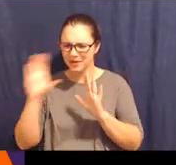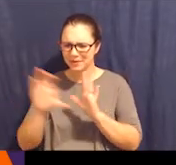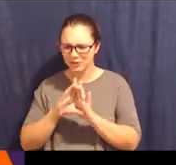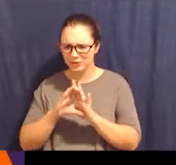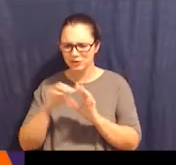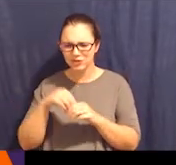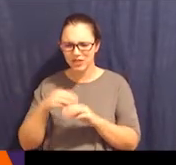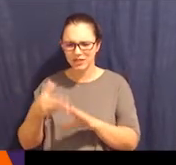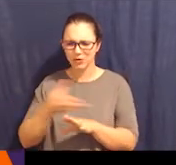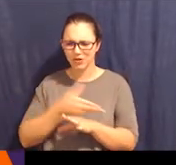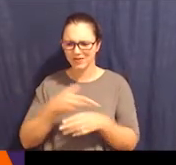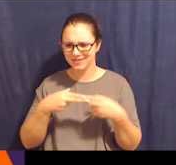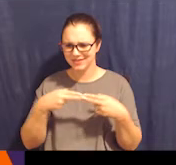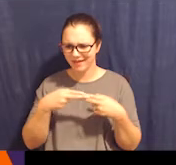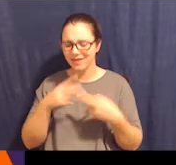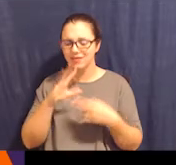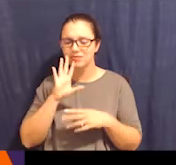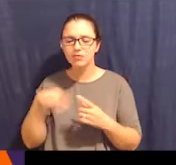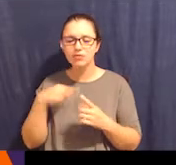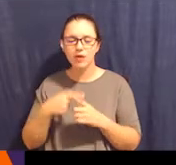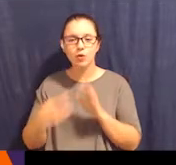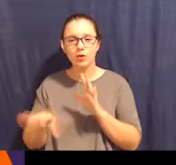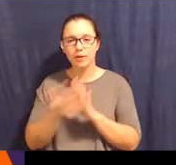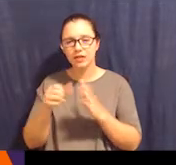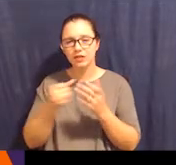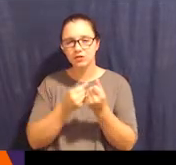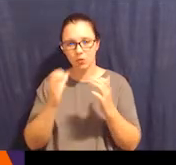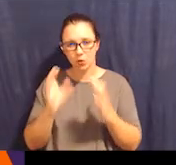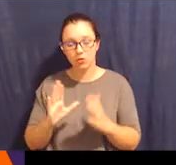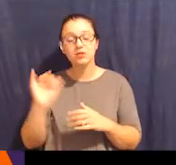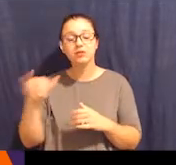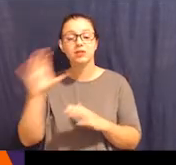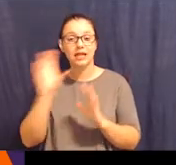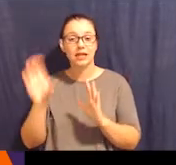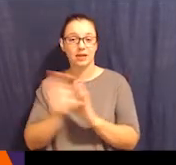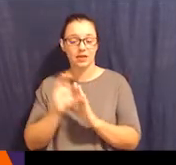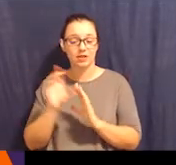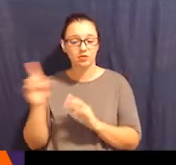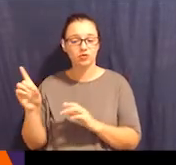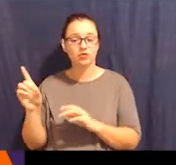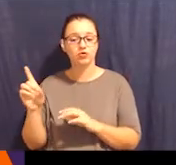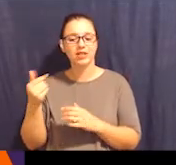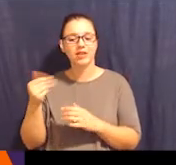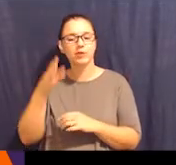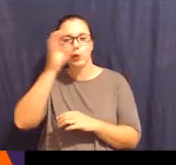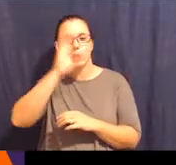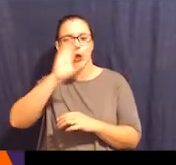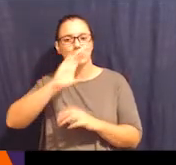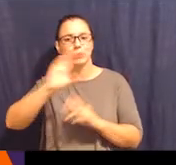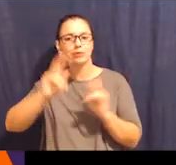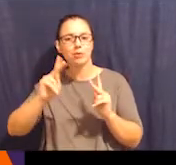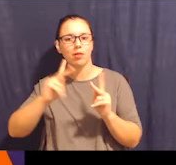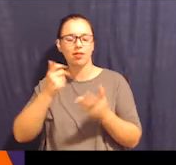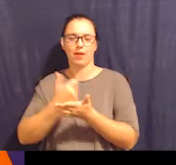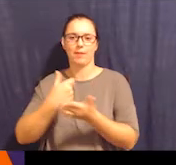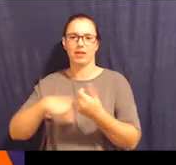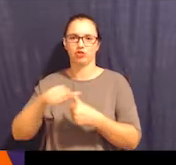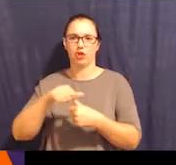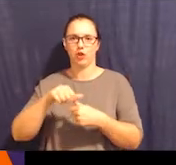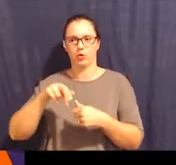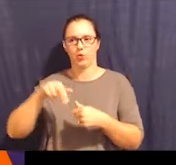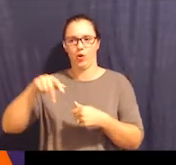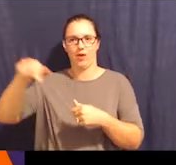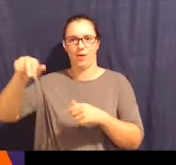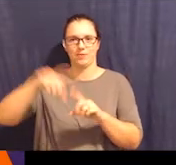The image here is some cartoon people who are all helping each other up different stairs and there's sort of nature behind them. It's sort of